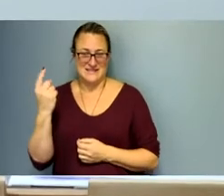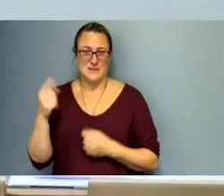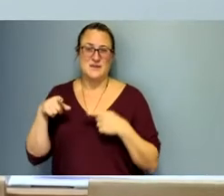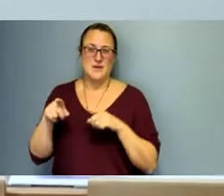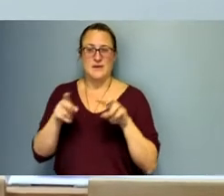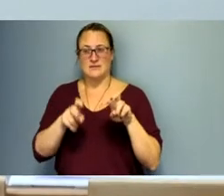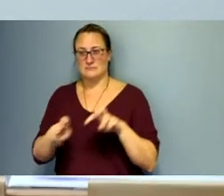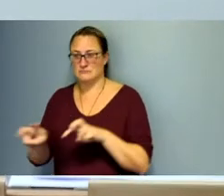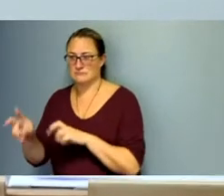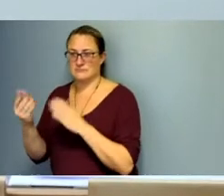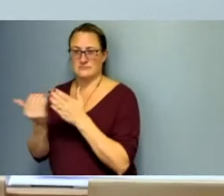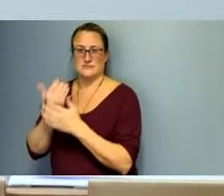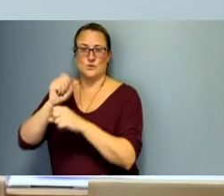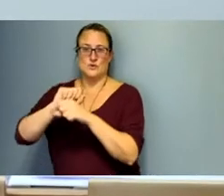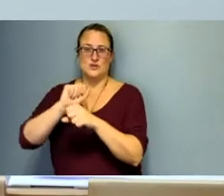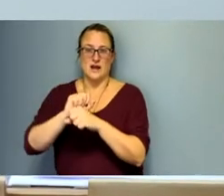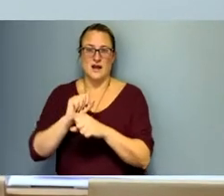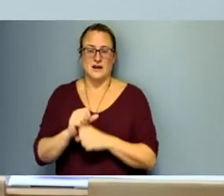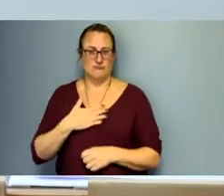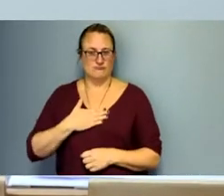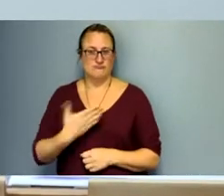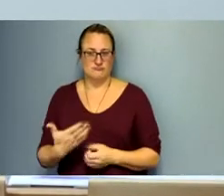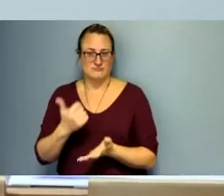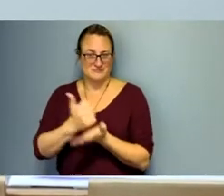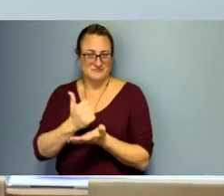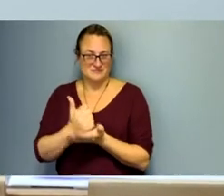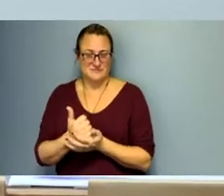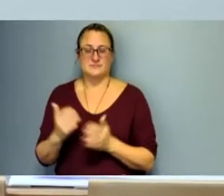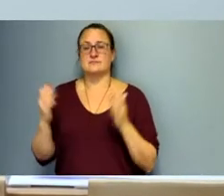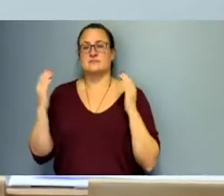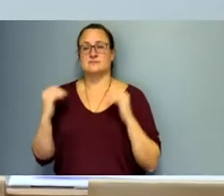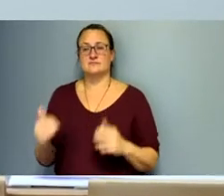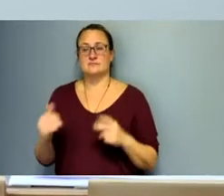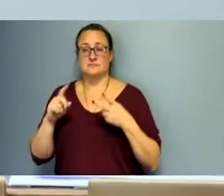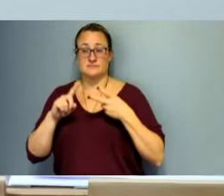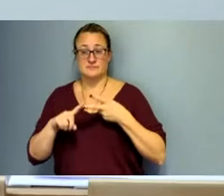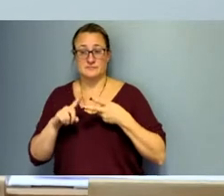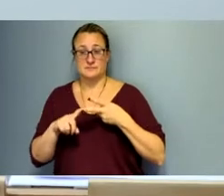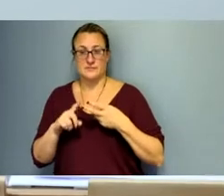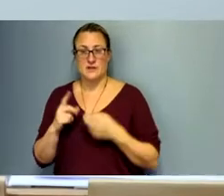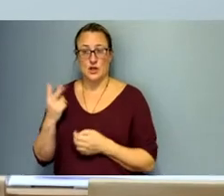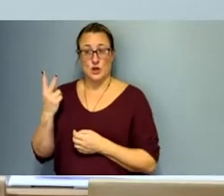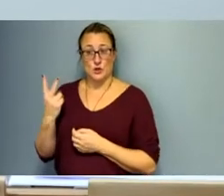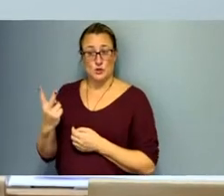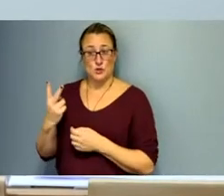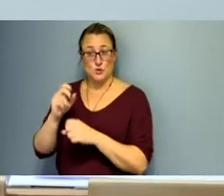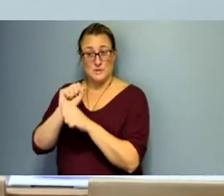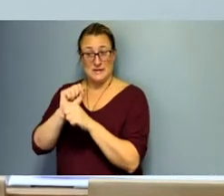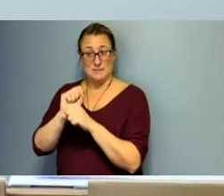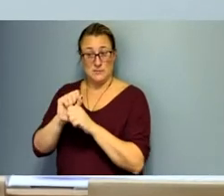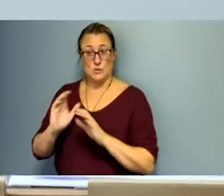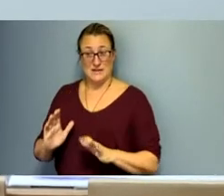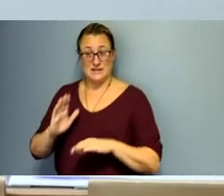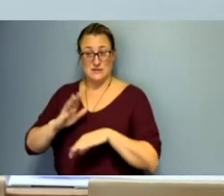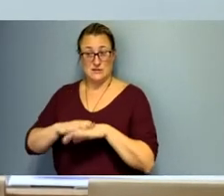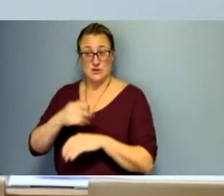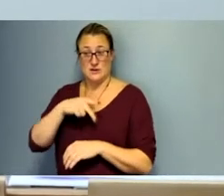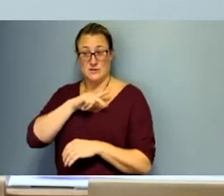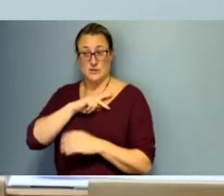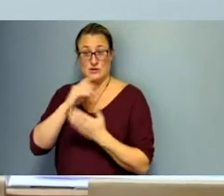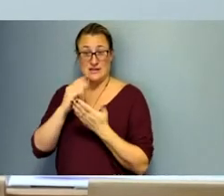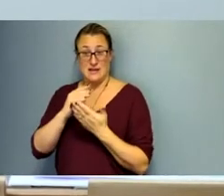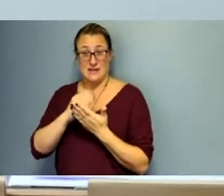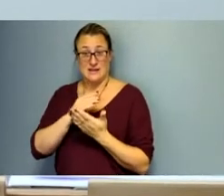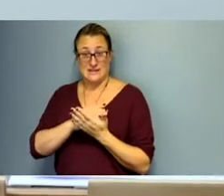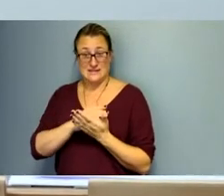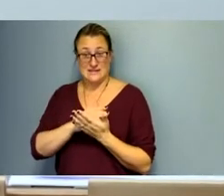and we're happy to help. And then second, there were two employees on our personnel list that are